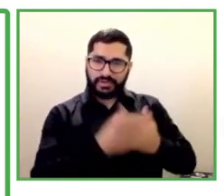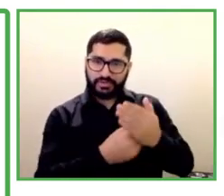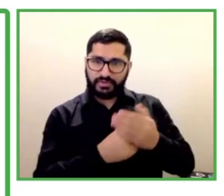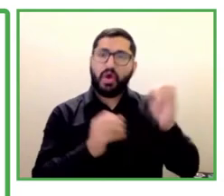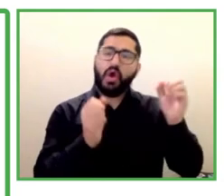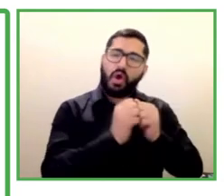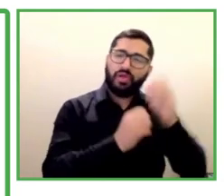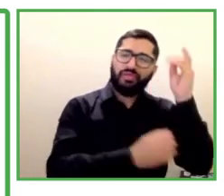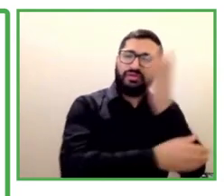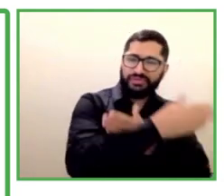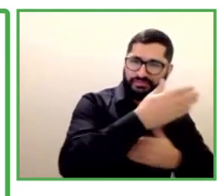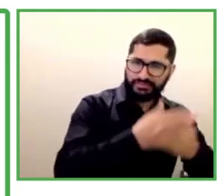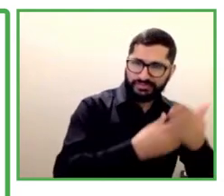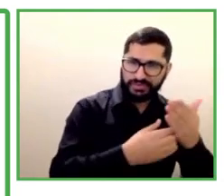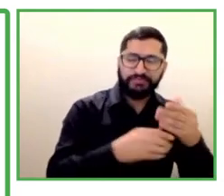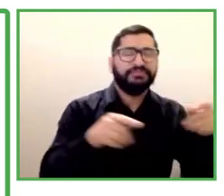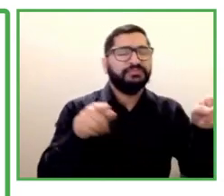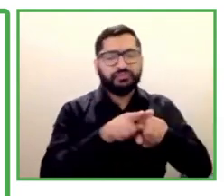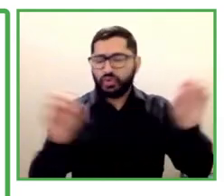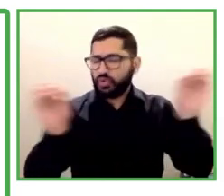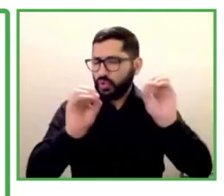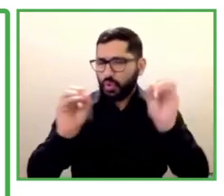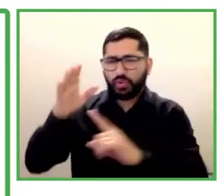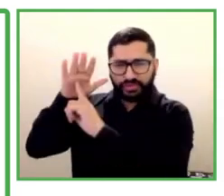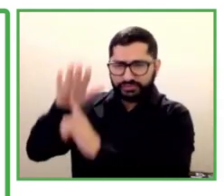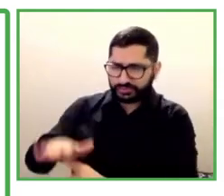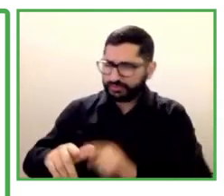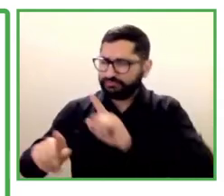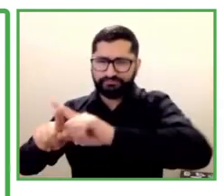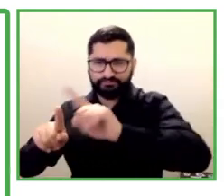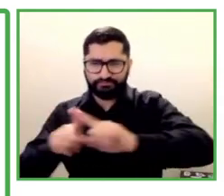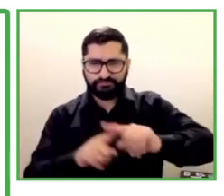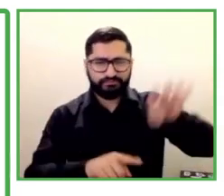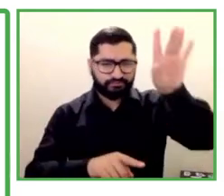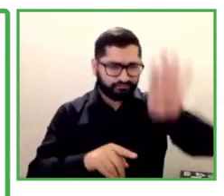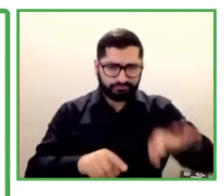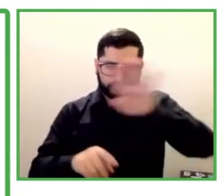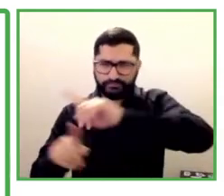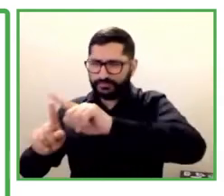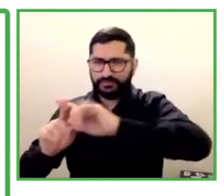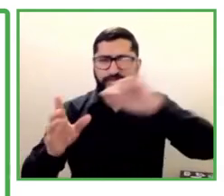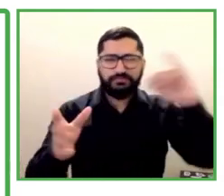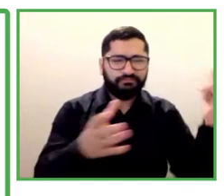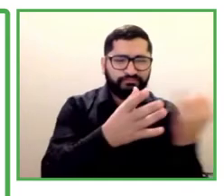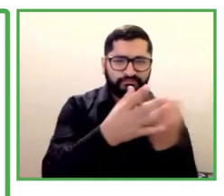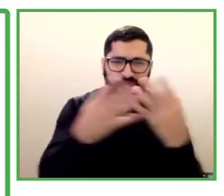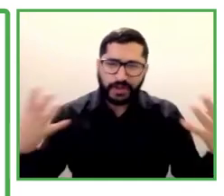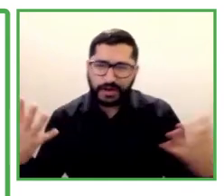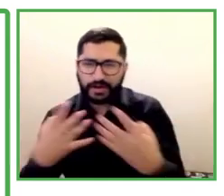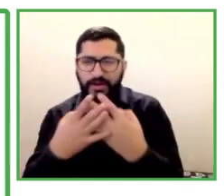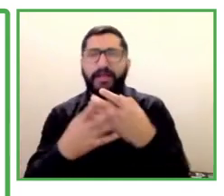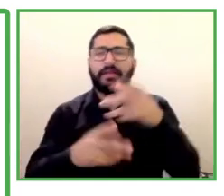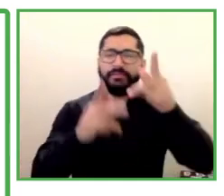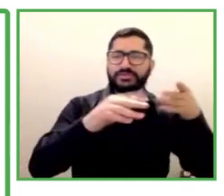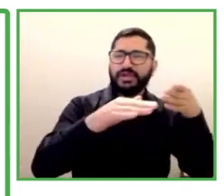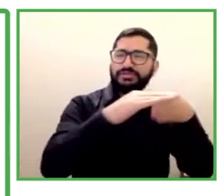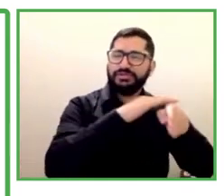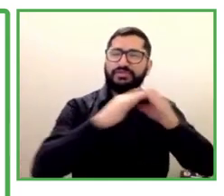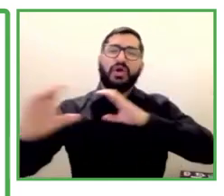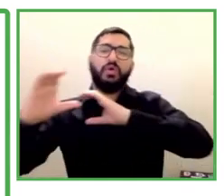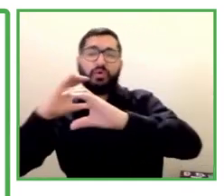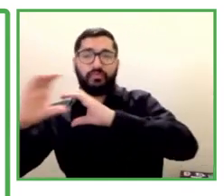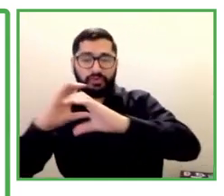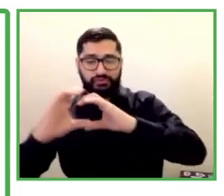Ethics of Diversity and Accessible Communication. It offers full accessibility and communication, allowing